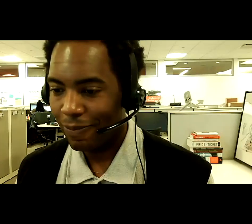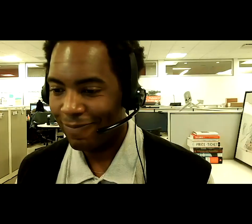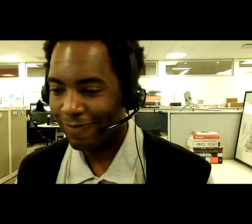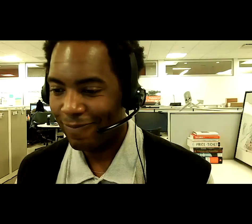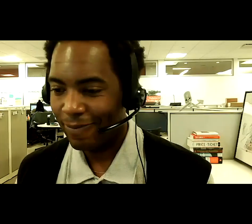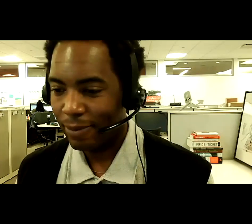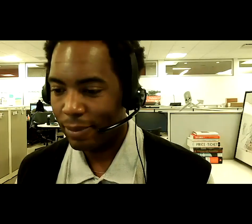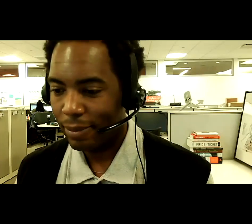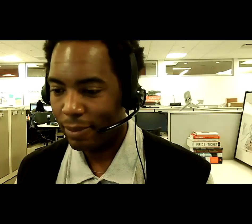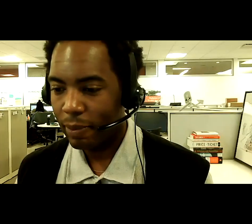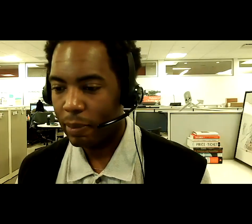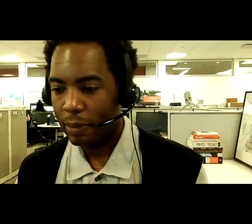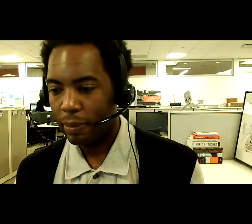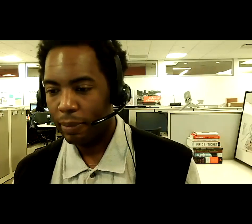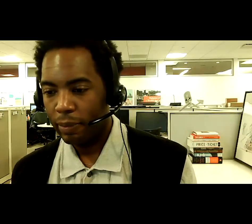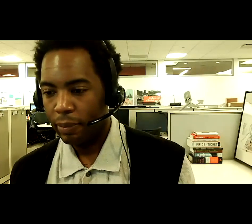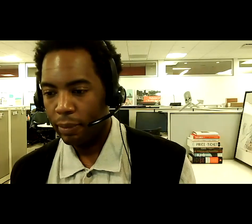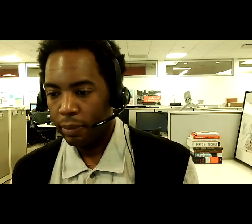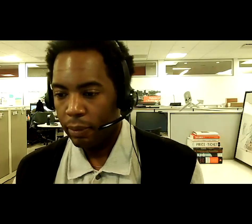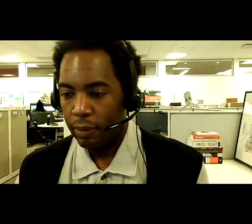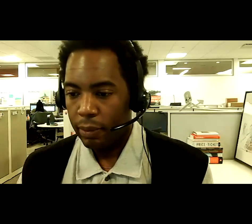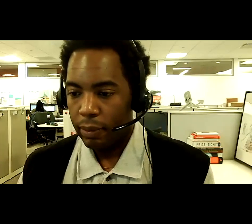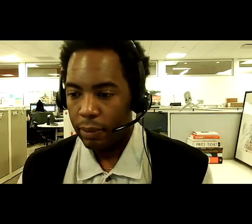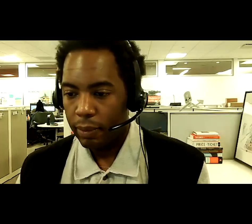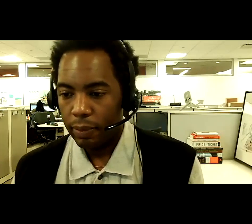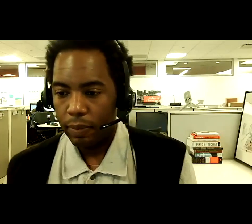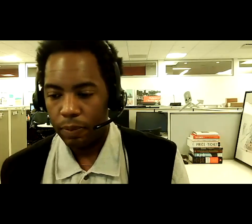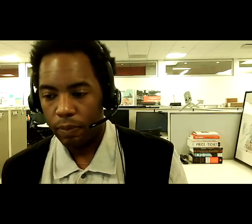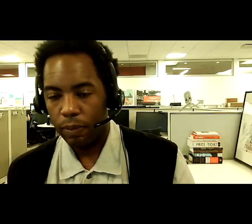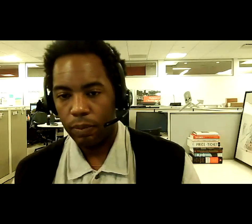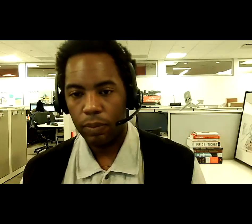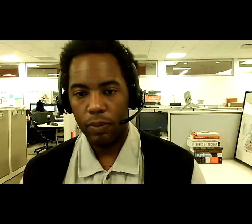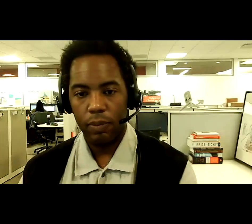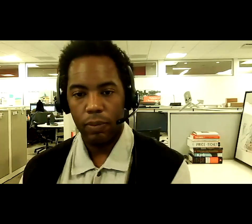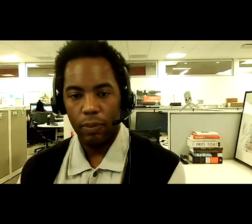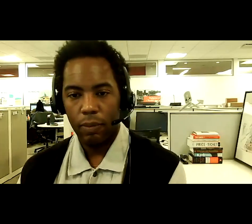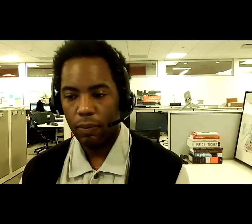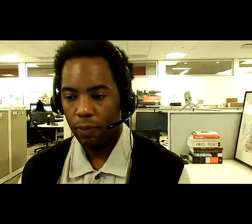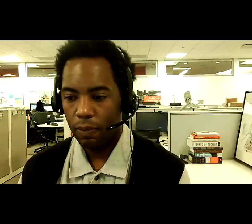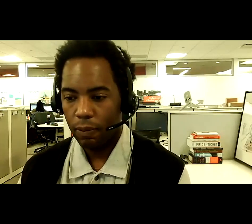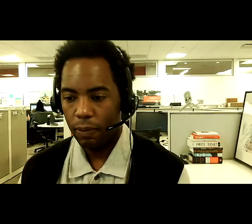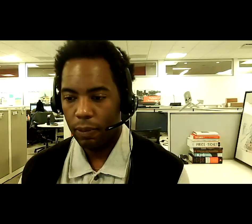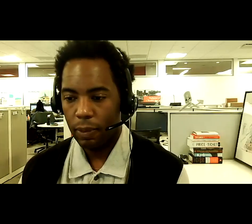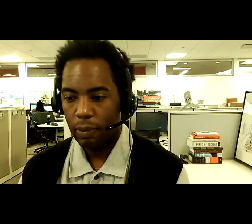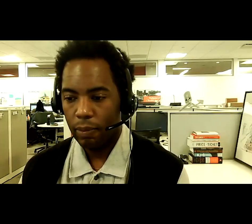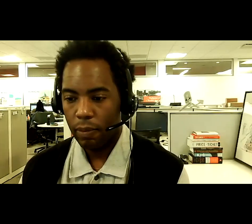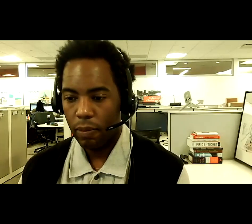thank you, everyone. Yeah. Go ahead. Go ahead. ahead, Dr. Ige. Thank you and welcome.